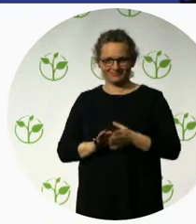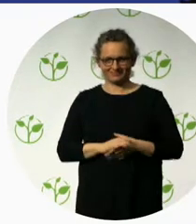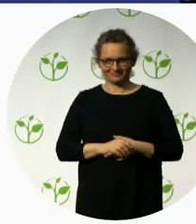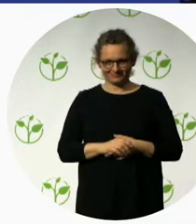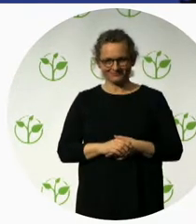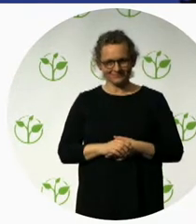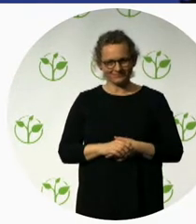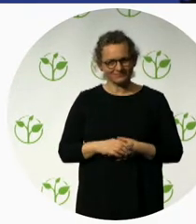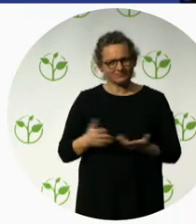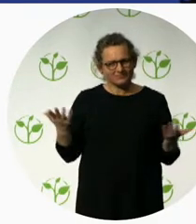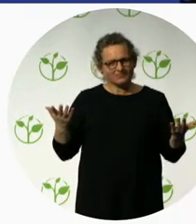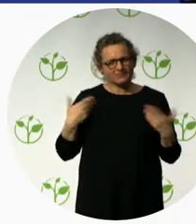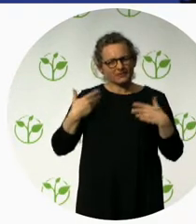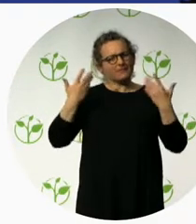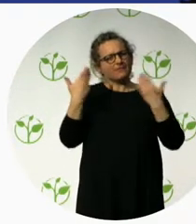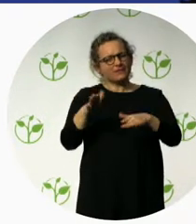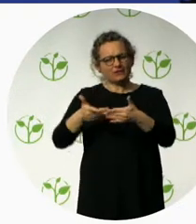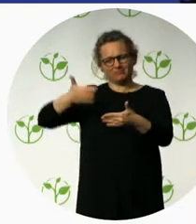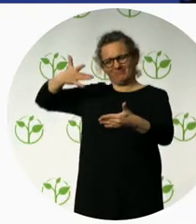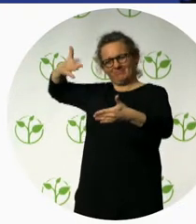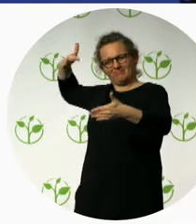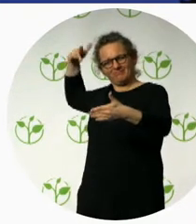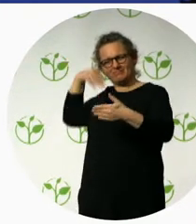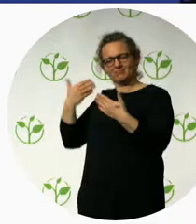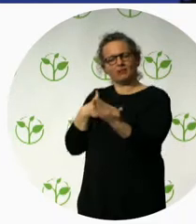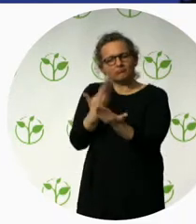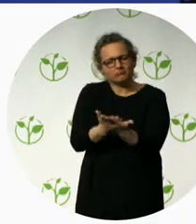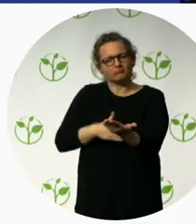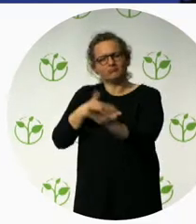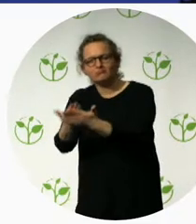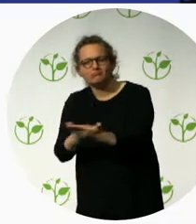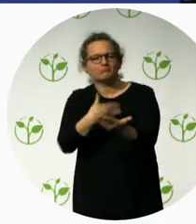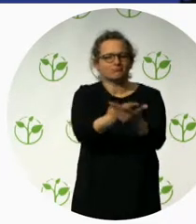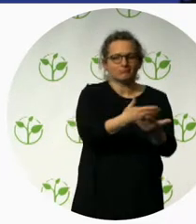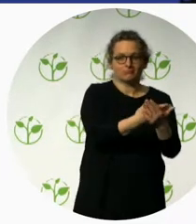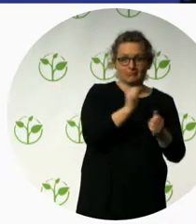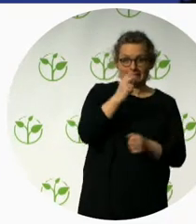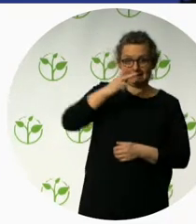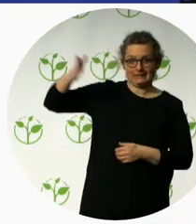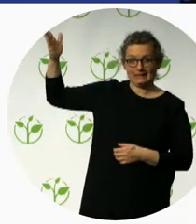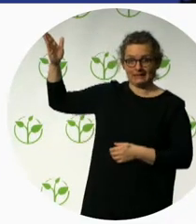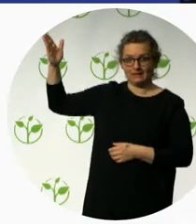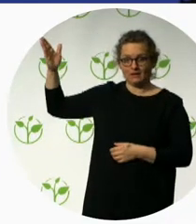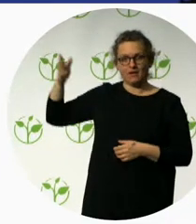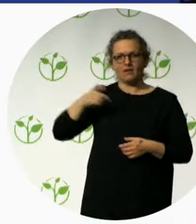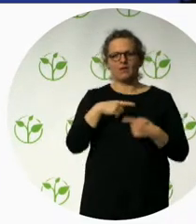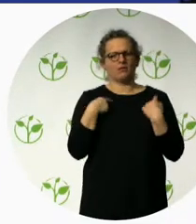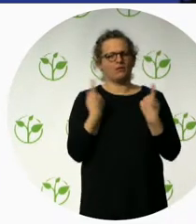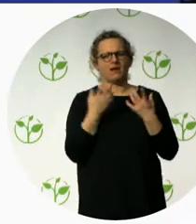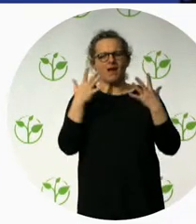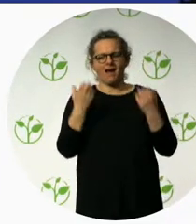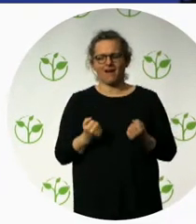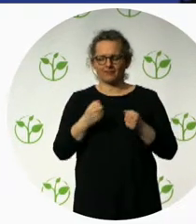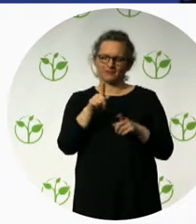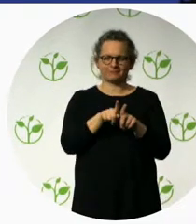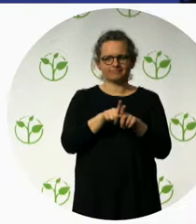in the past. And the fear rouge about these activities was the inclusion and